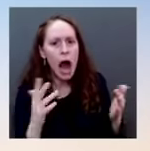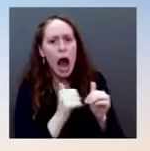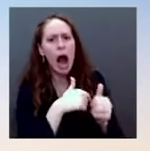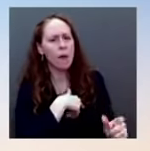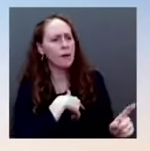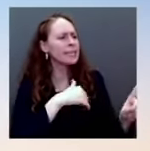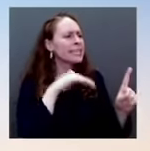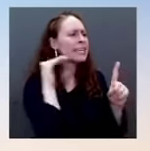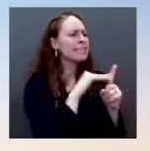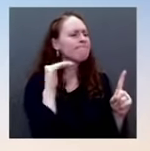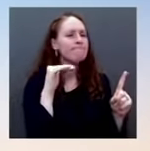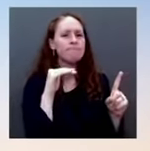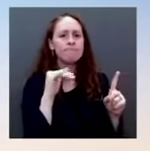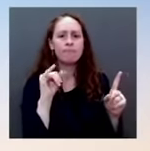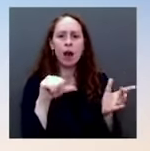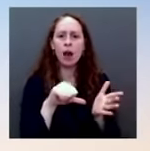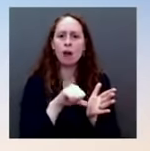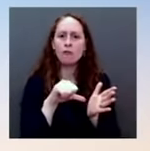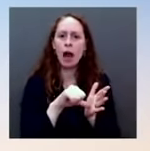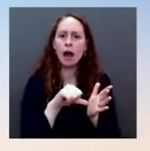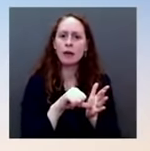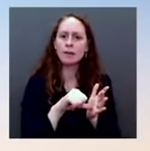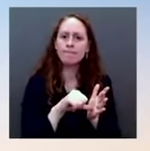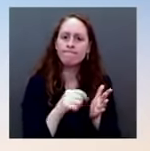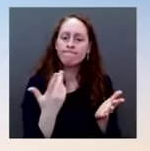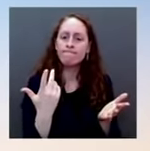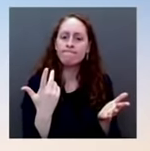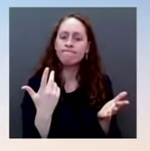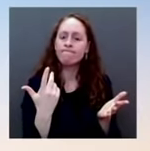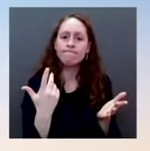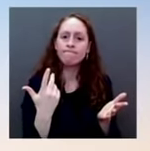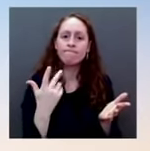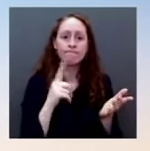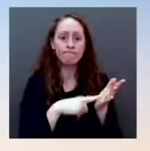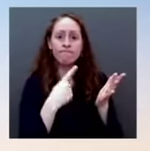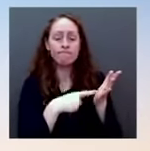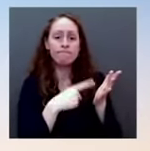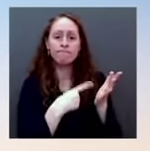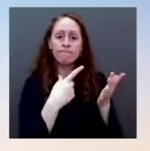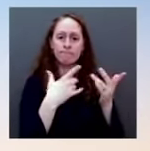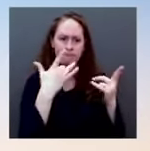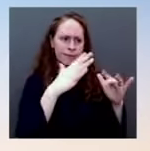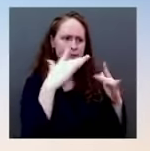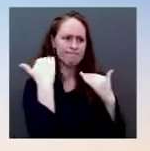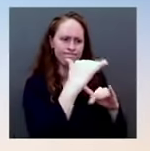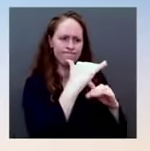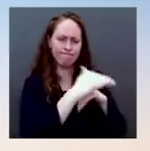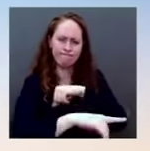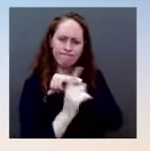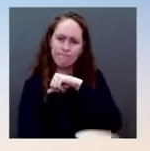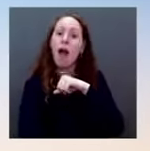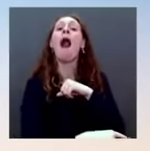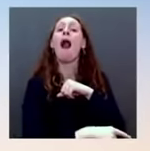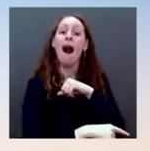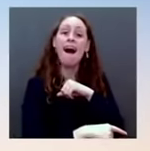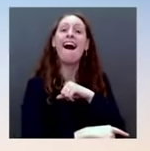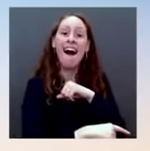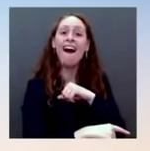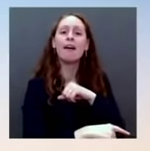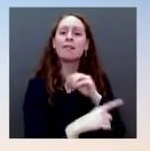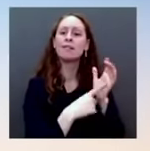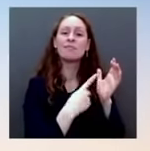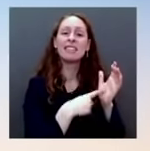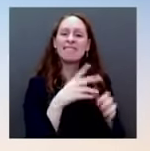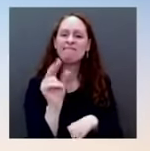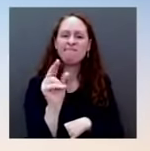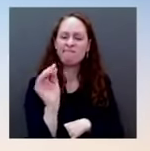so I'm not going to stand before you and say sanctions are a panacea. They're a tool that solves every problem. But remember, sanctions are only one part of the way